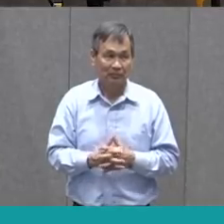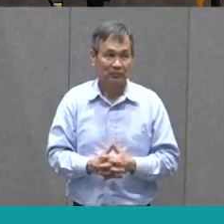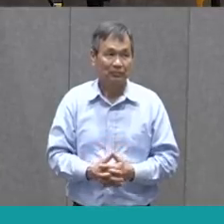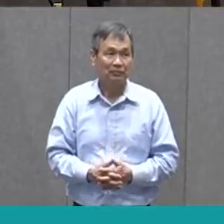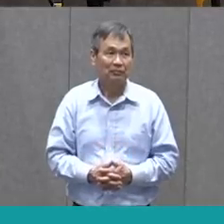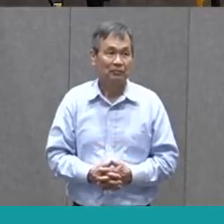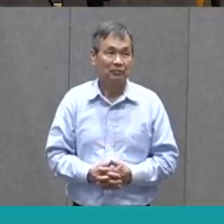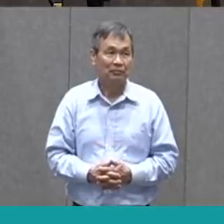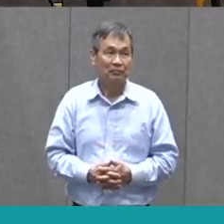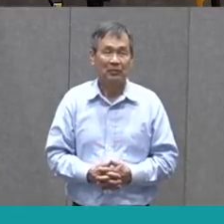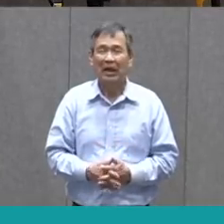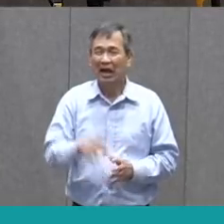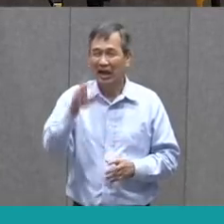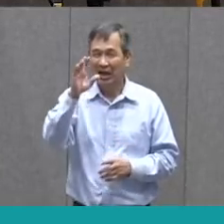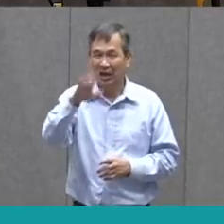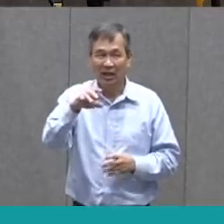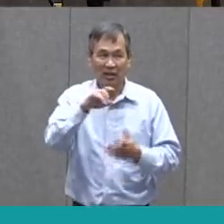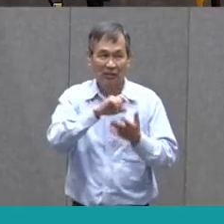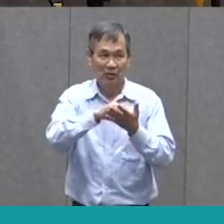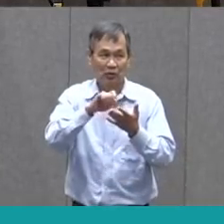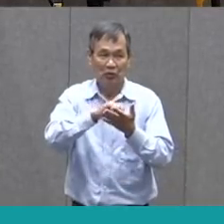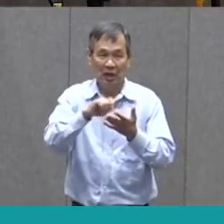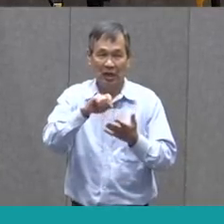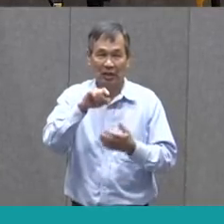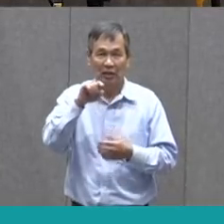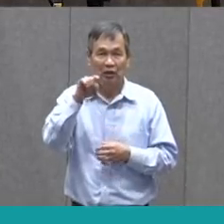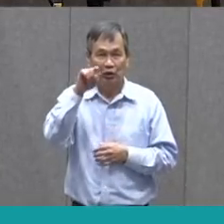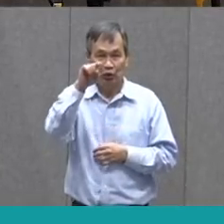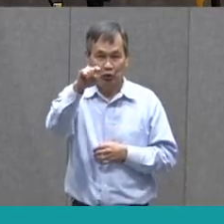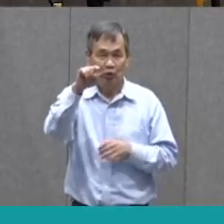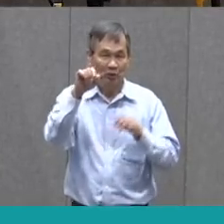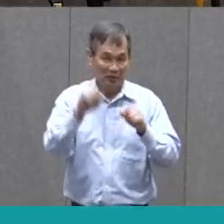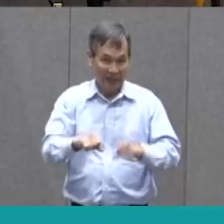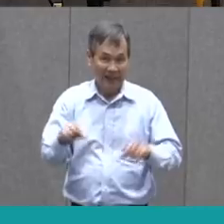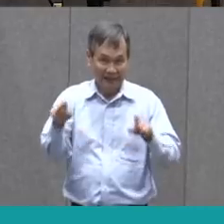I'm gonna write my first synonym here. You write while I write.